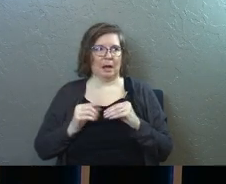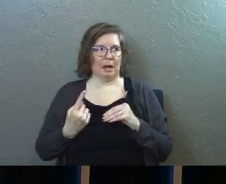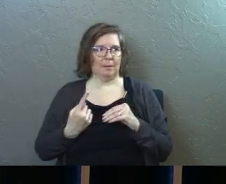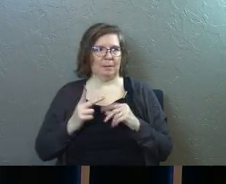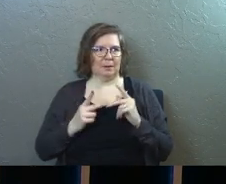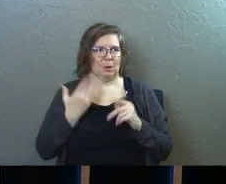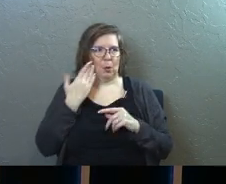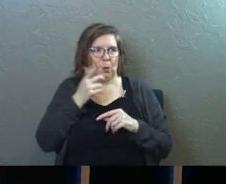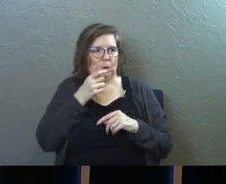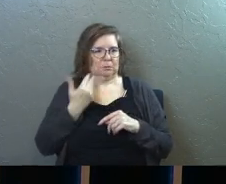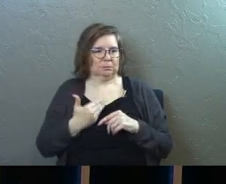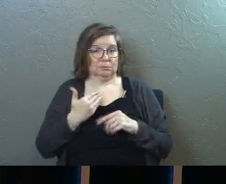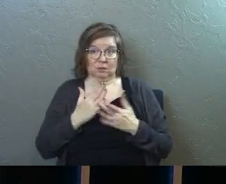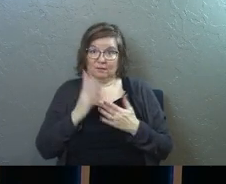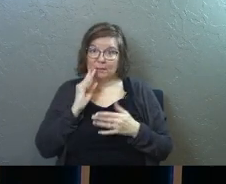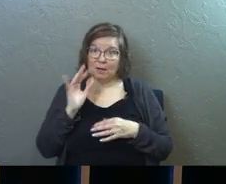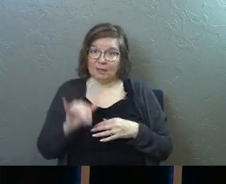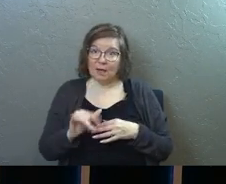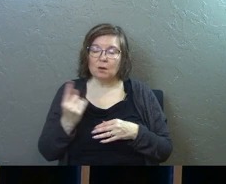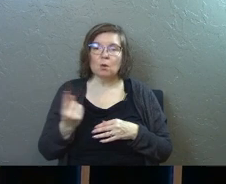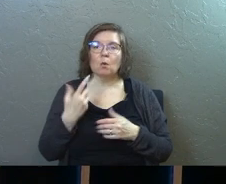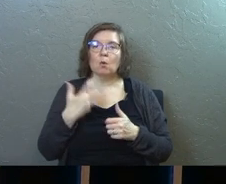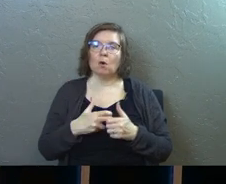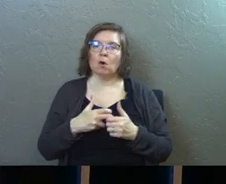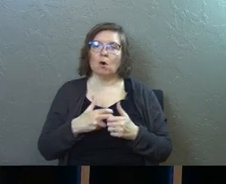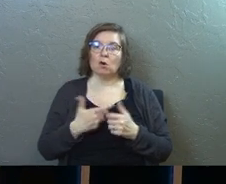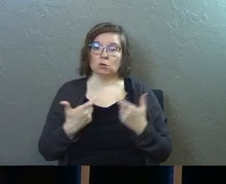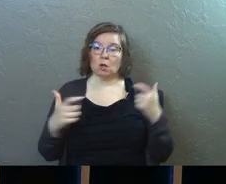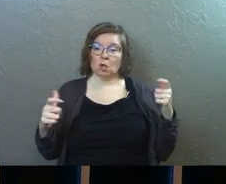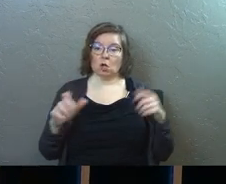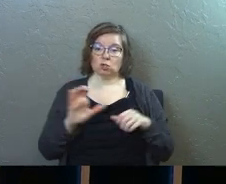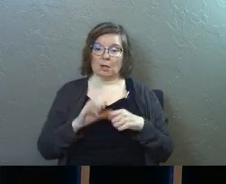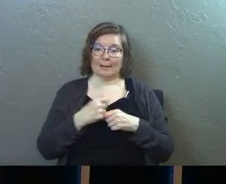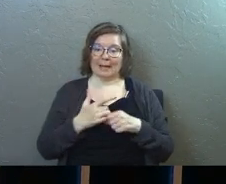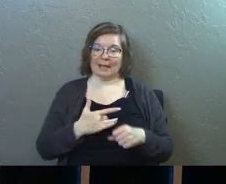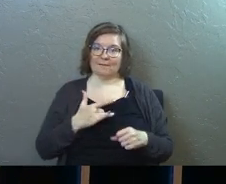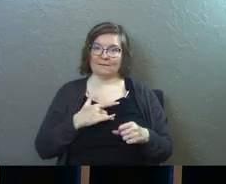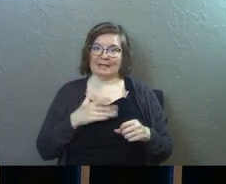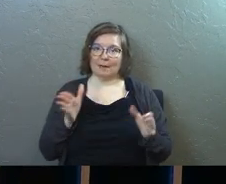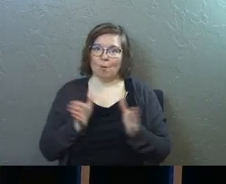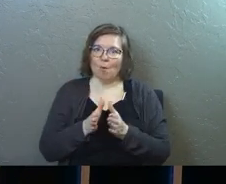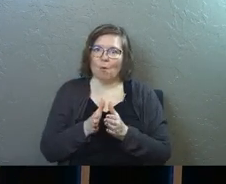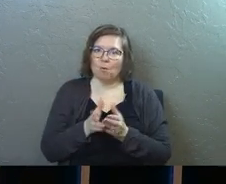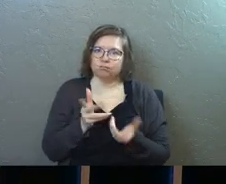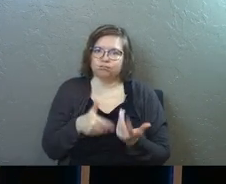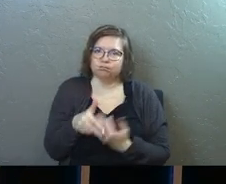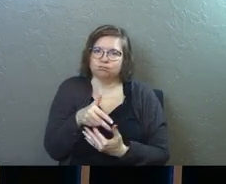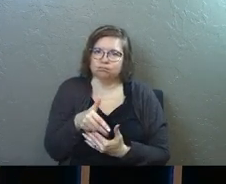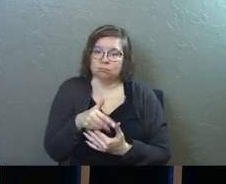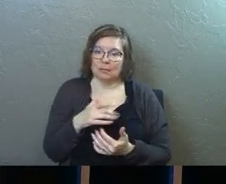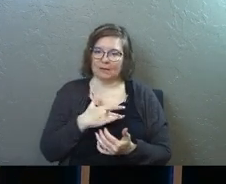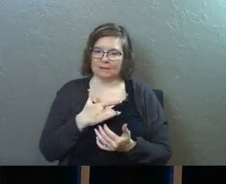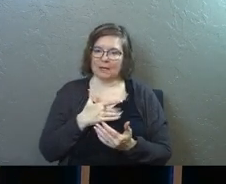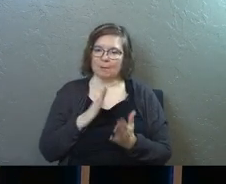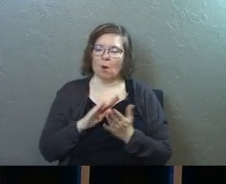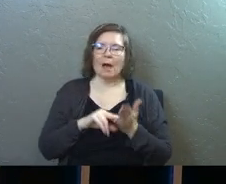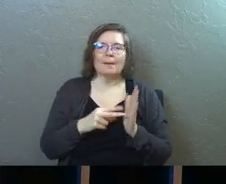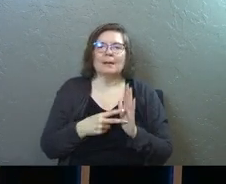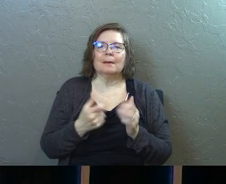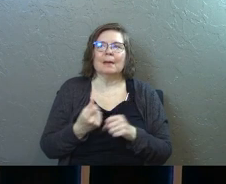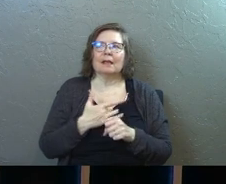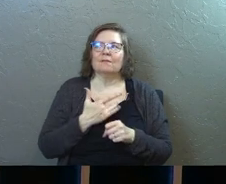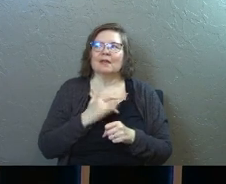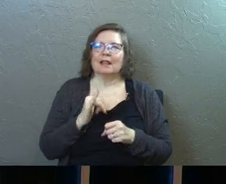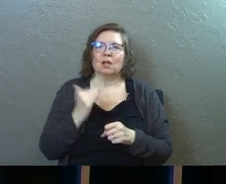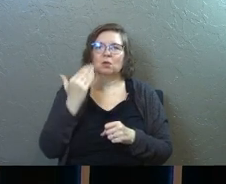Some of you guys have had that experience. It's always hard to take a large church and make it feel small. And when I say make it feel small, I mean,